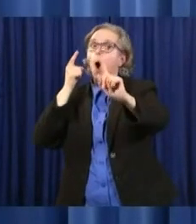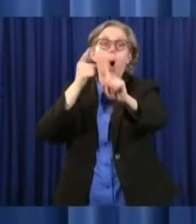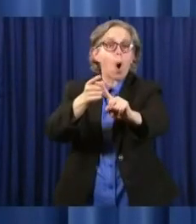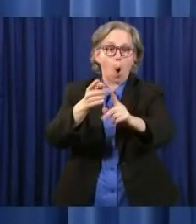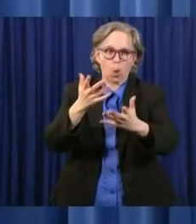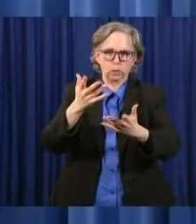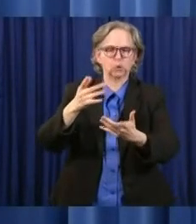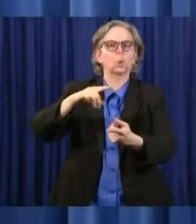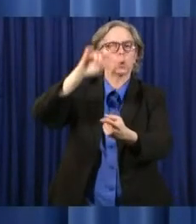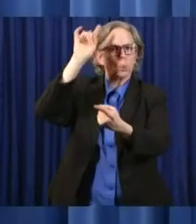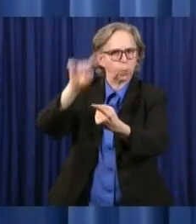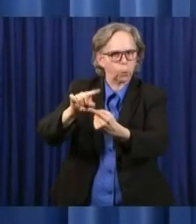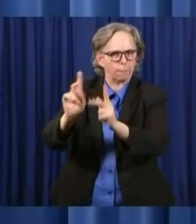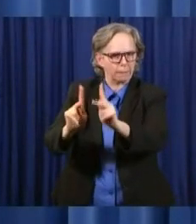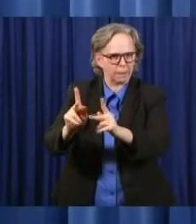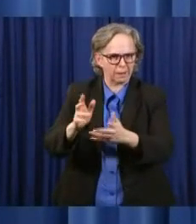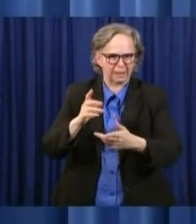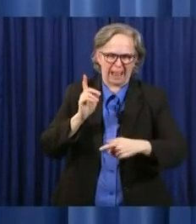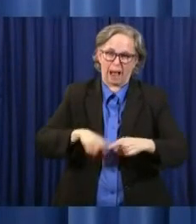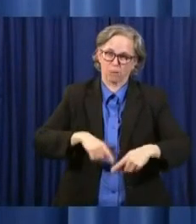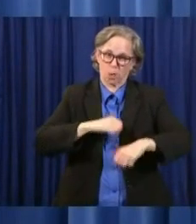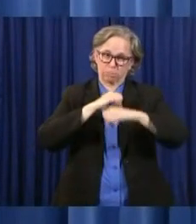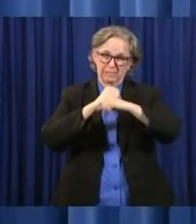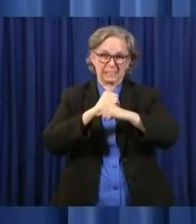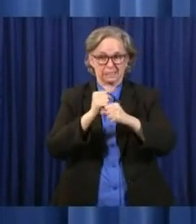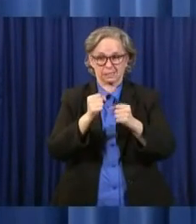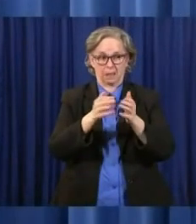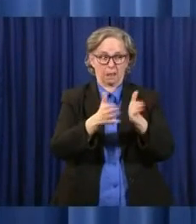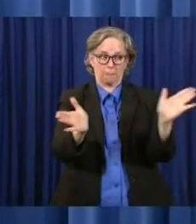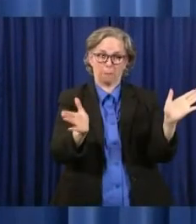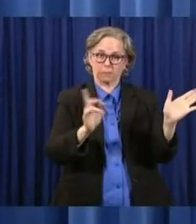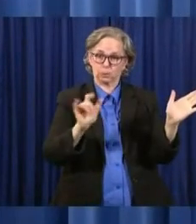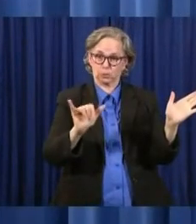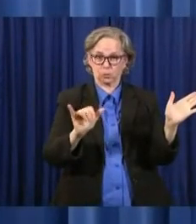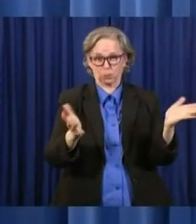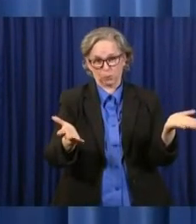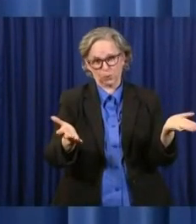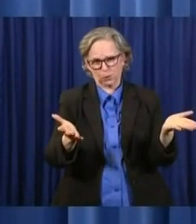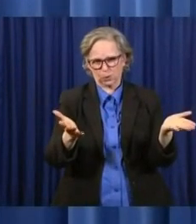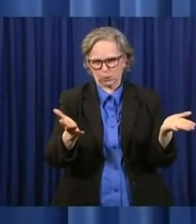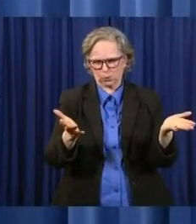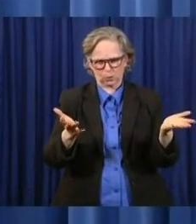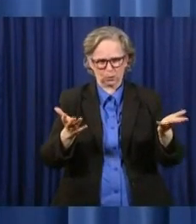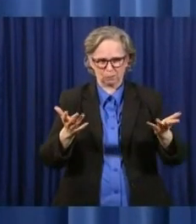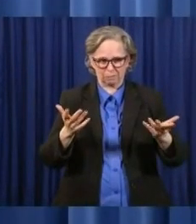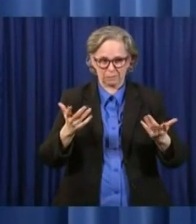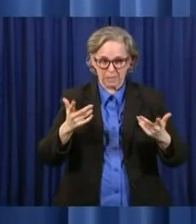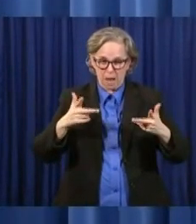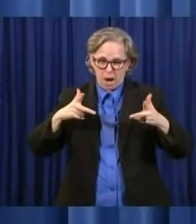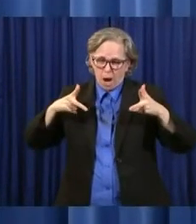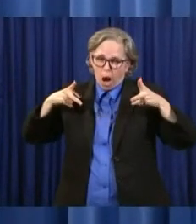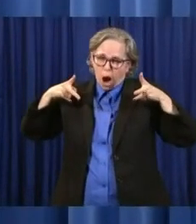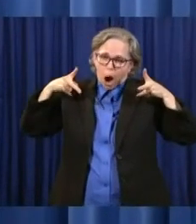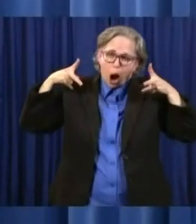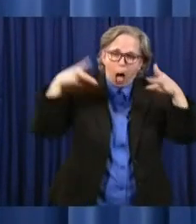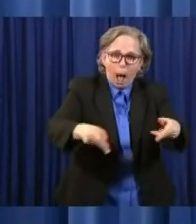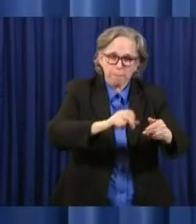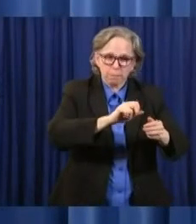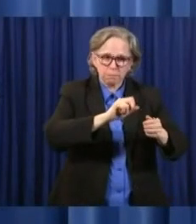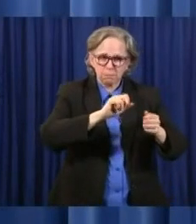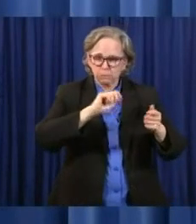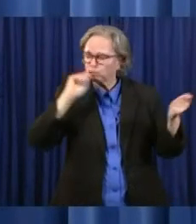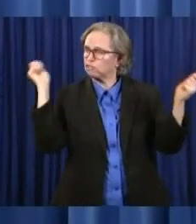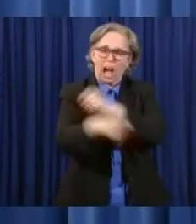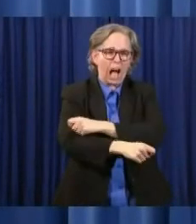protect the public. And so I'm not going to make any dramatic, radical changes in